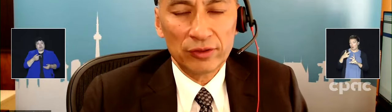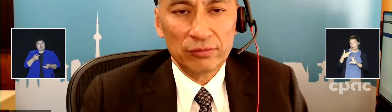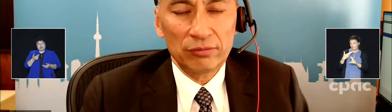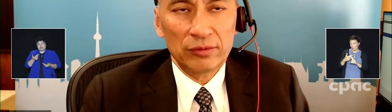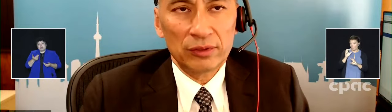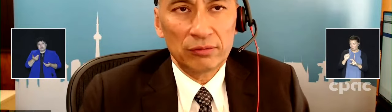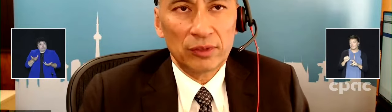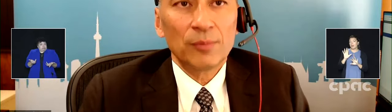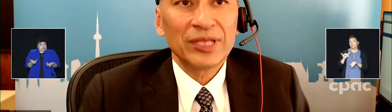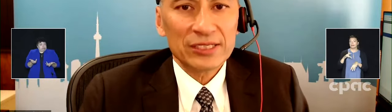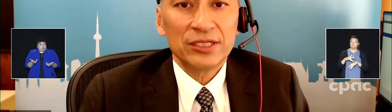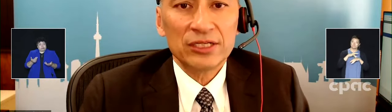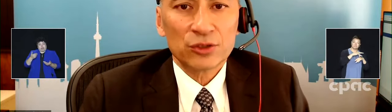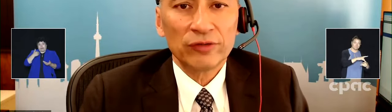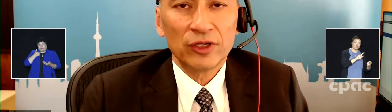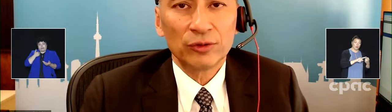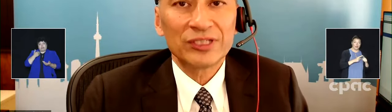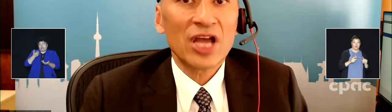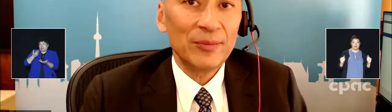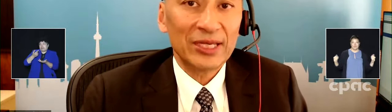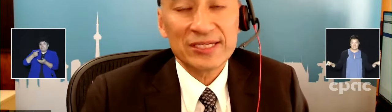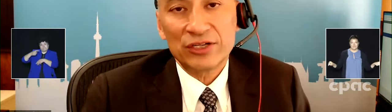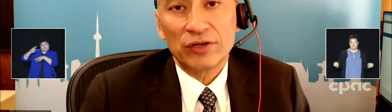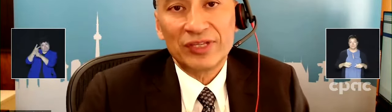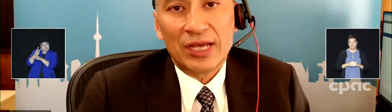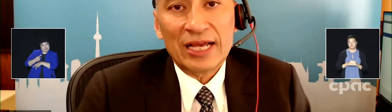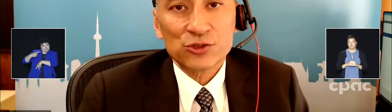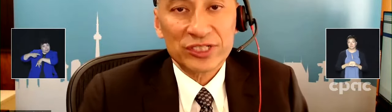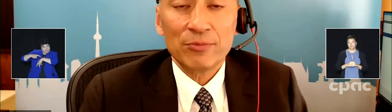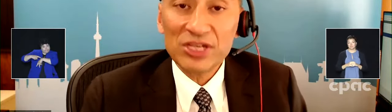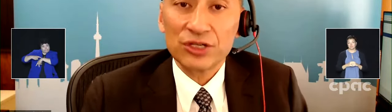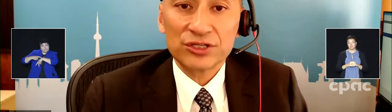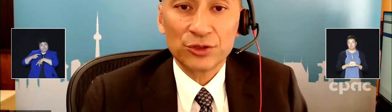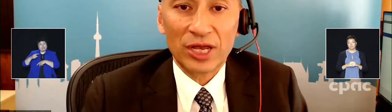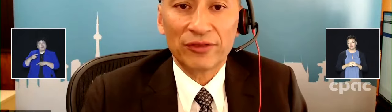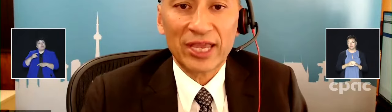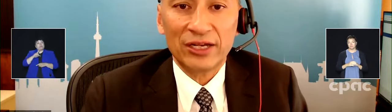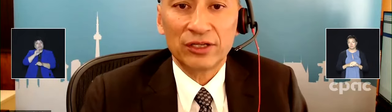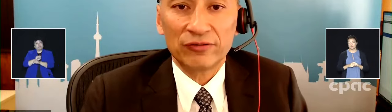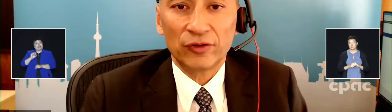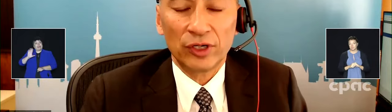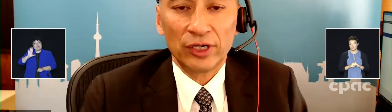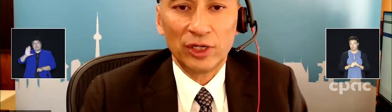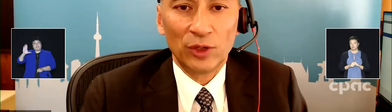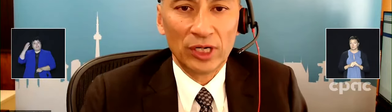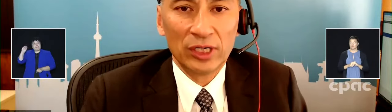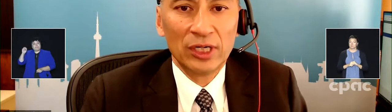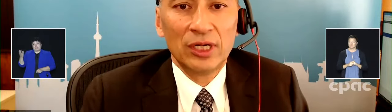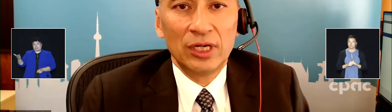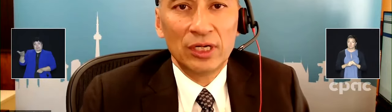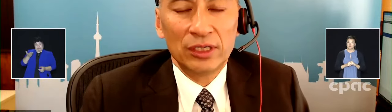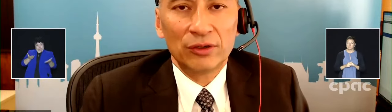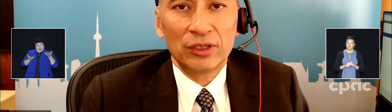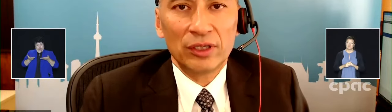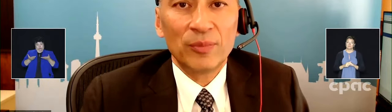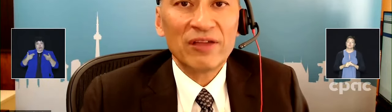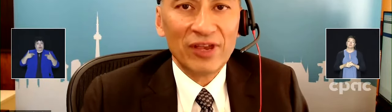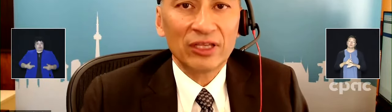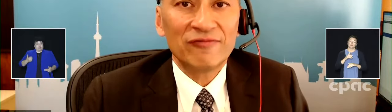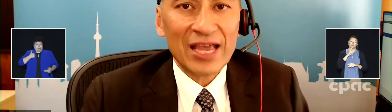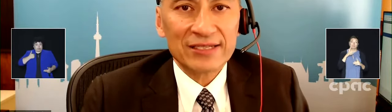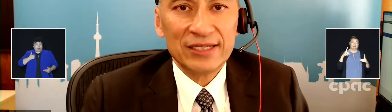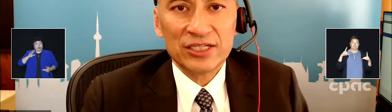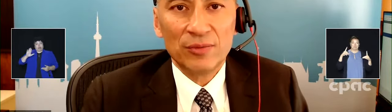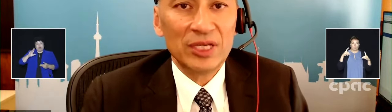sort of the complexity is sort of, you know, the timing, et cetera, of the actual submissions to Health Canada for, you know, you know, the